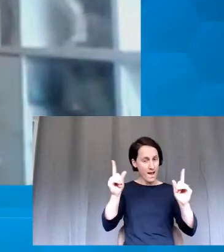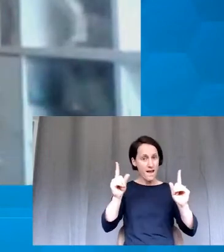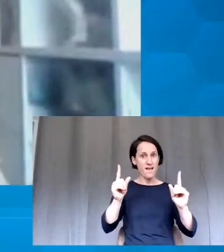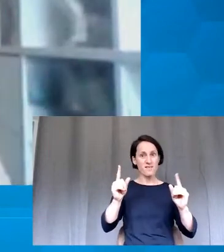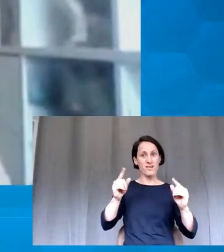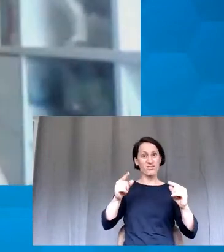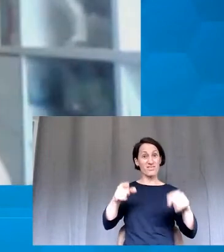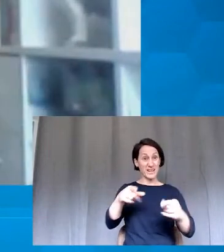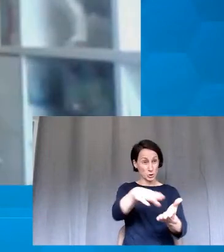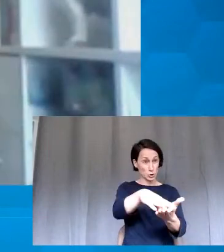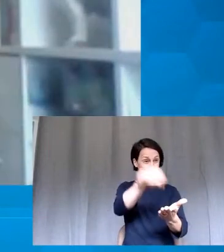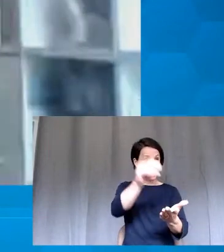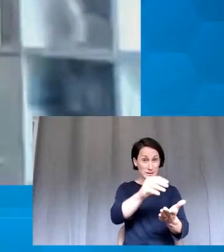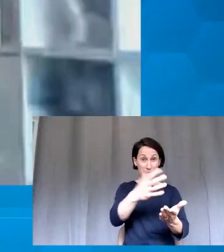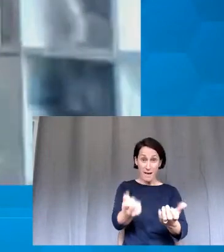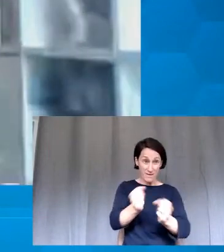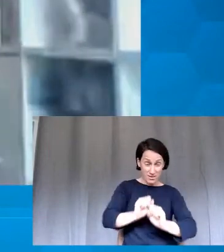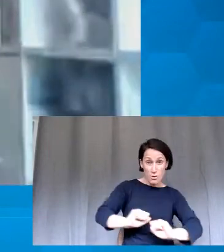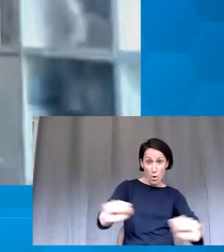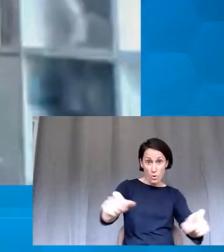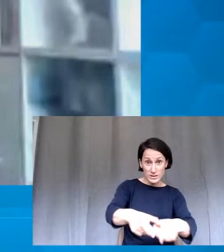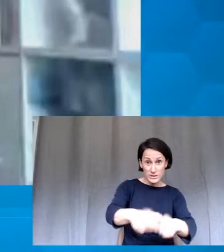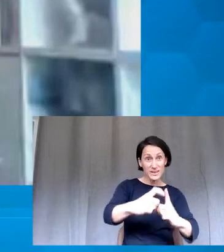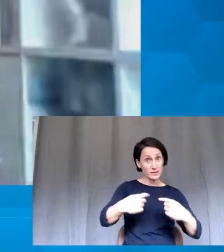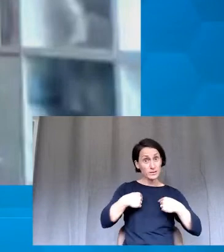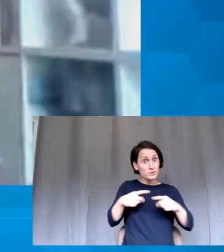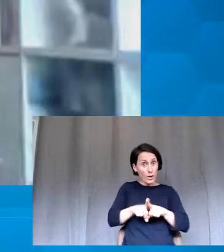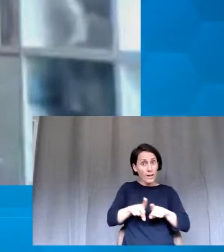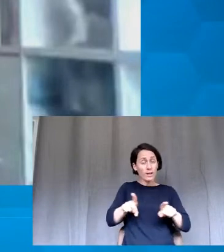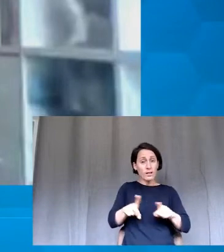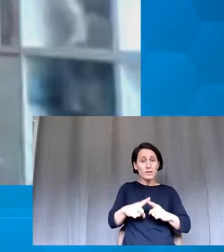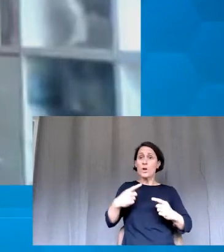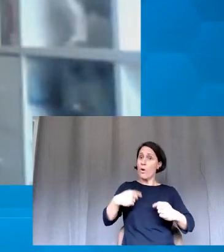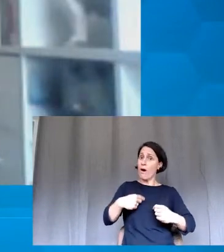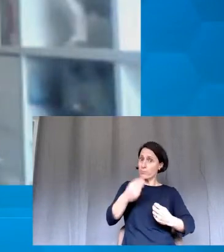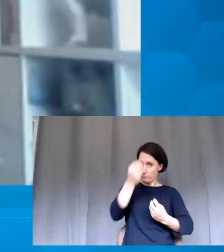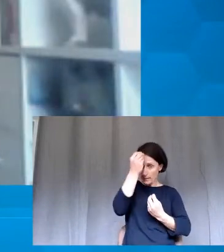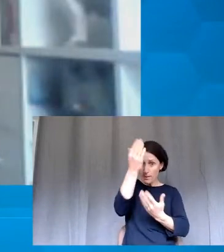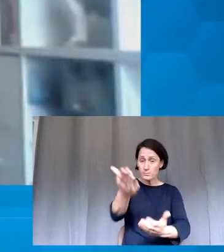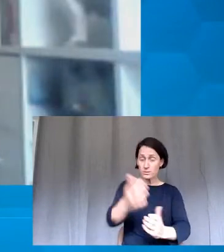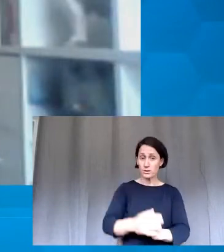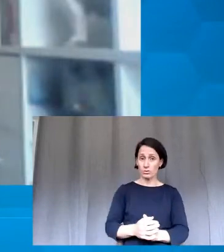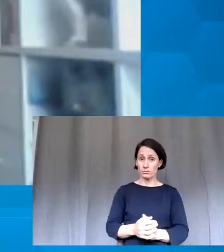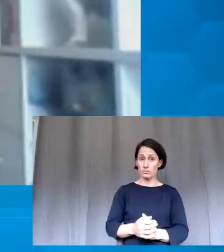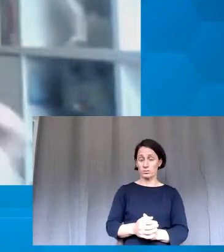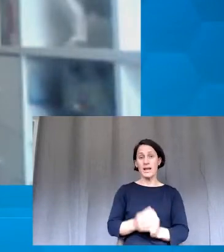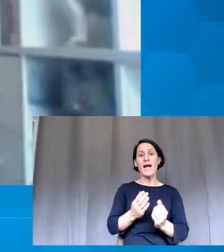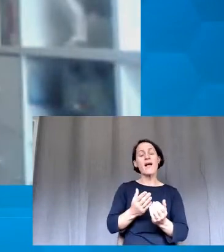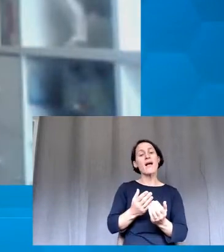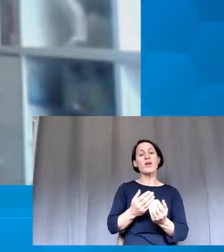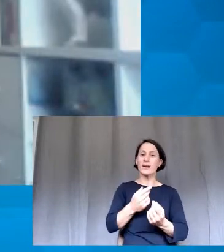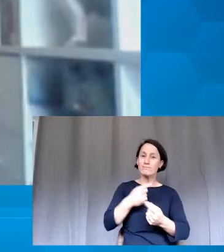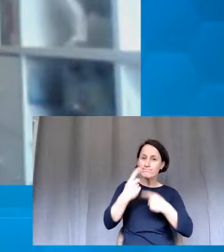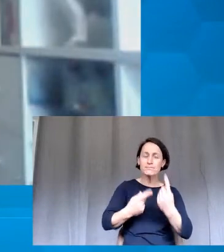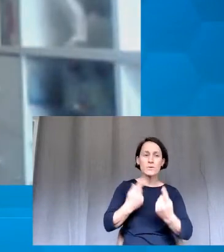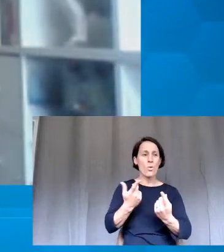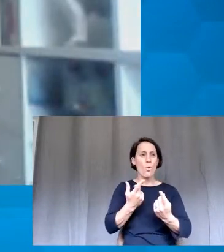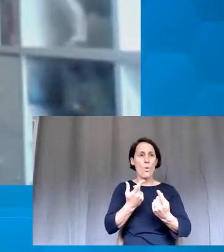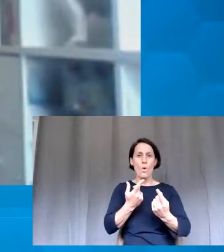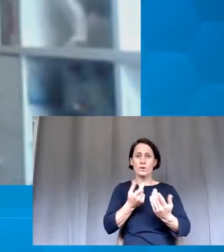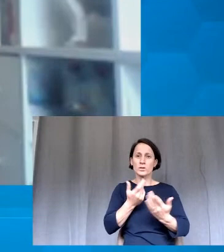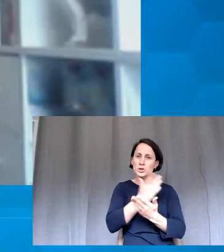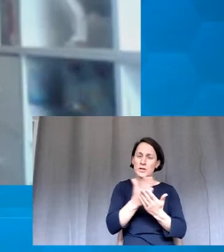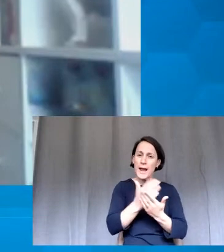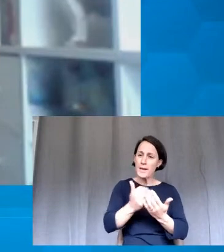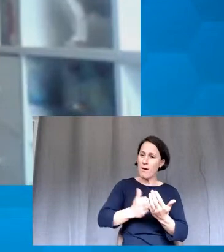you know, these difficulties and being able to share. And also, I think being able to share things through different means. So, what I found in terms of this